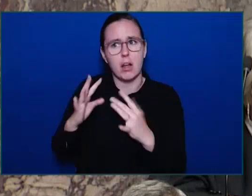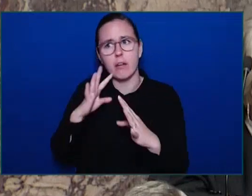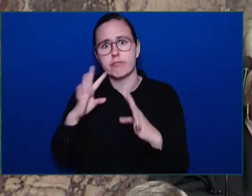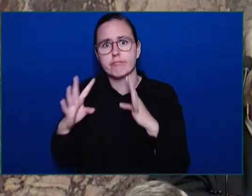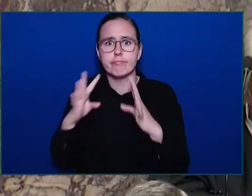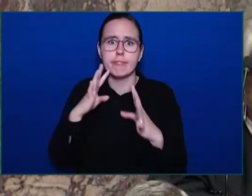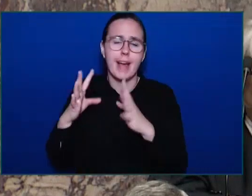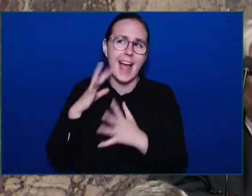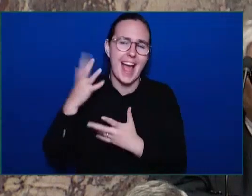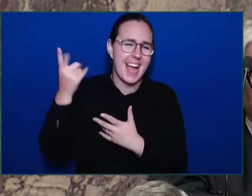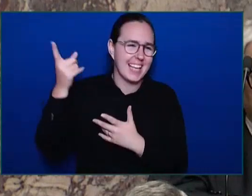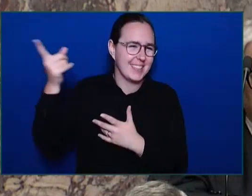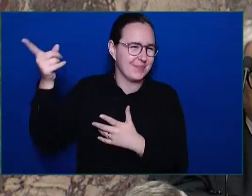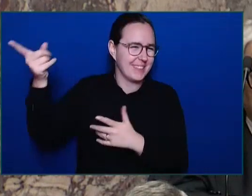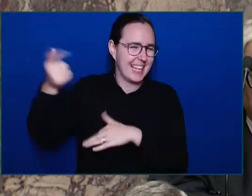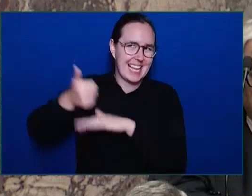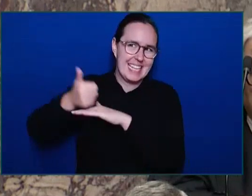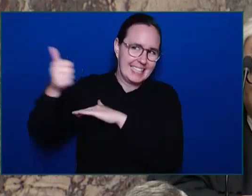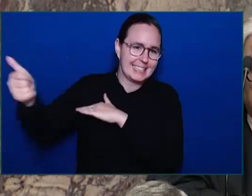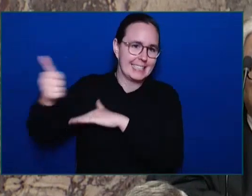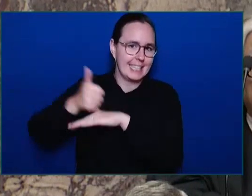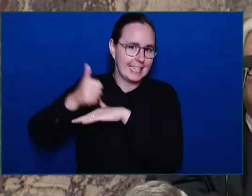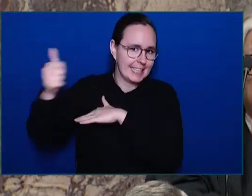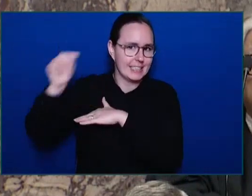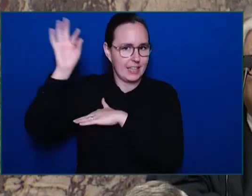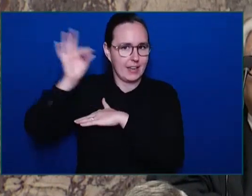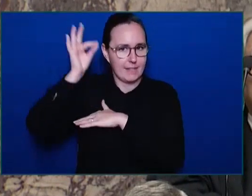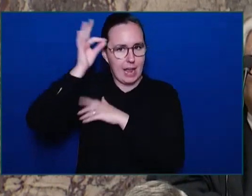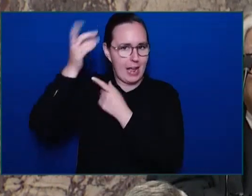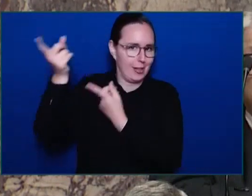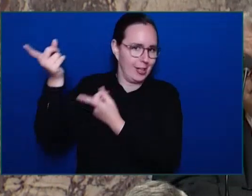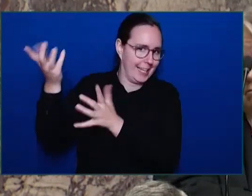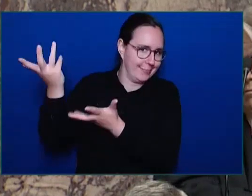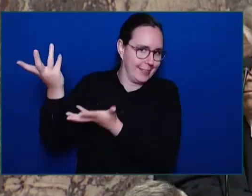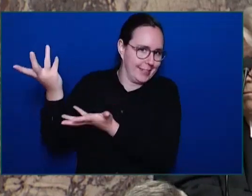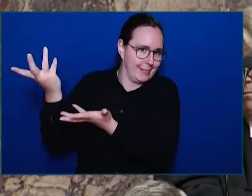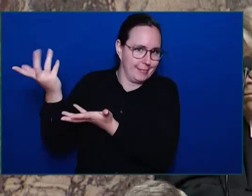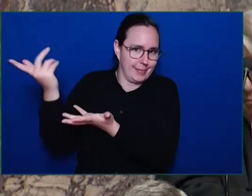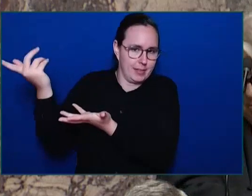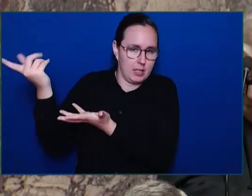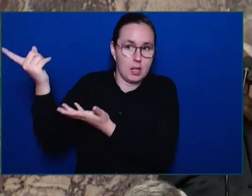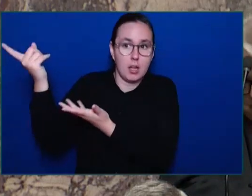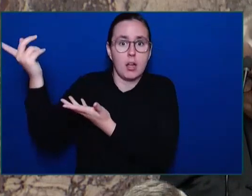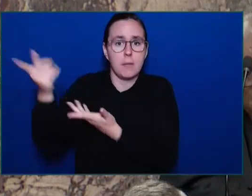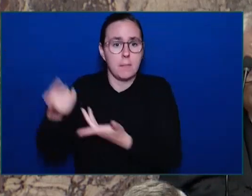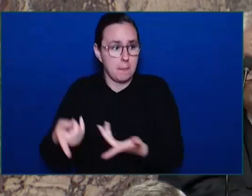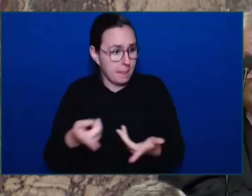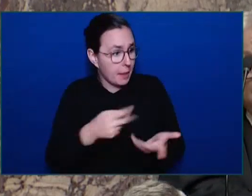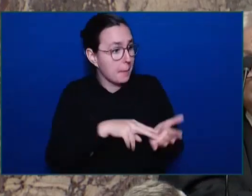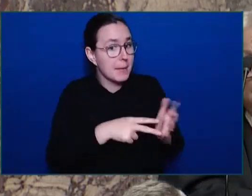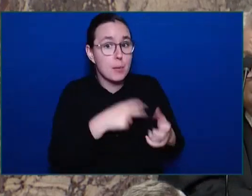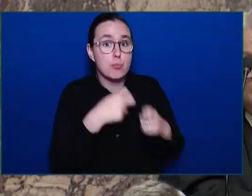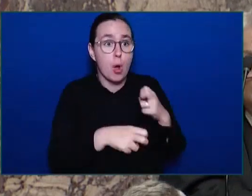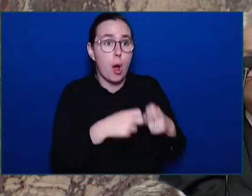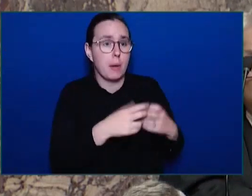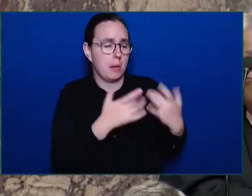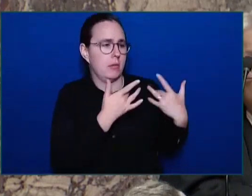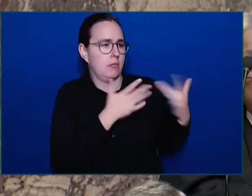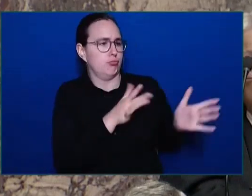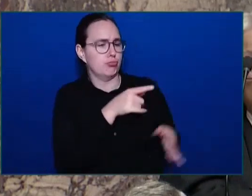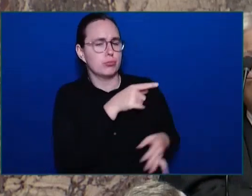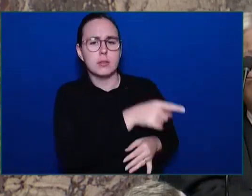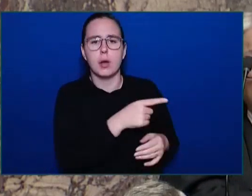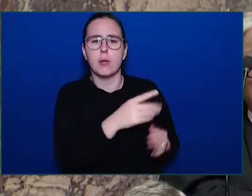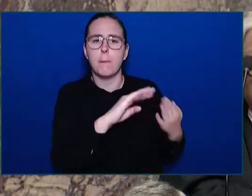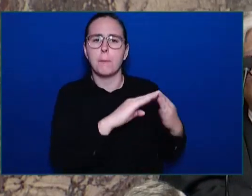know that this government downloads responsibility in municipalities and small businesses. We've heard all that. But this is the first time